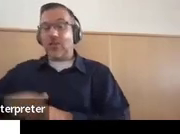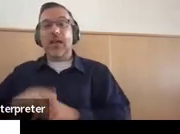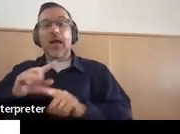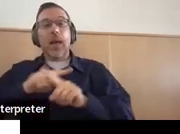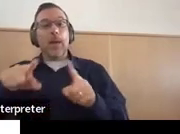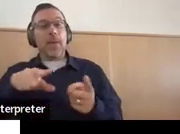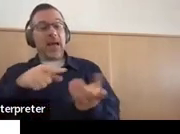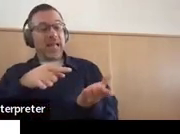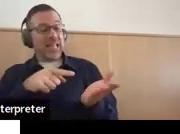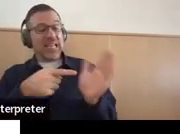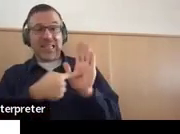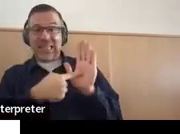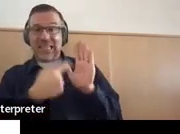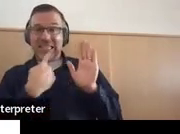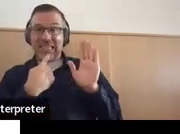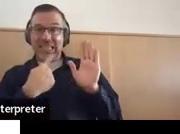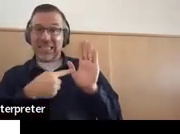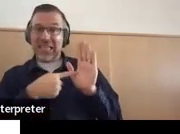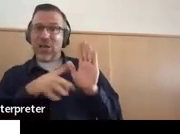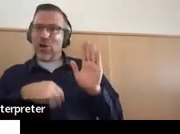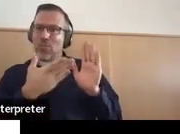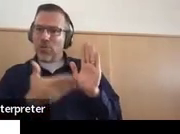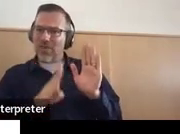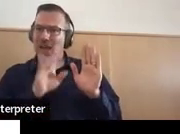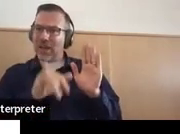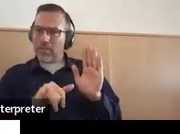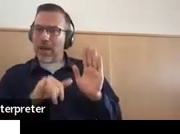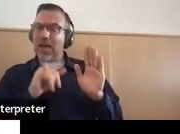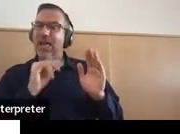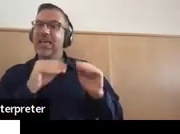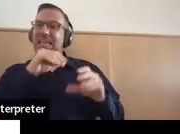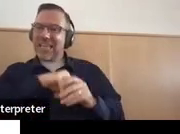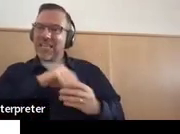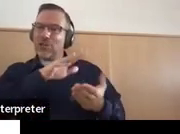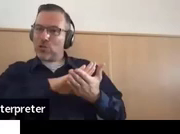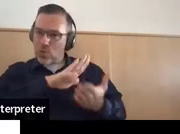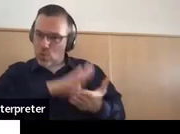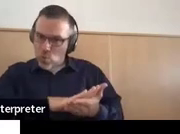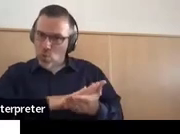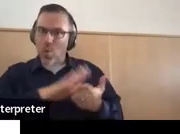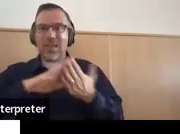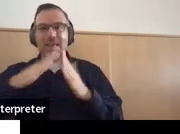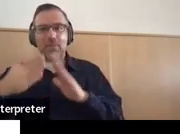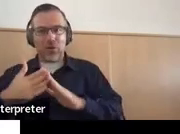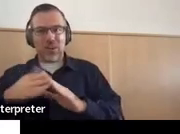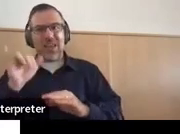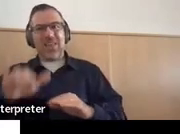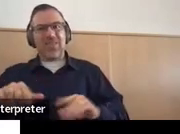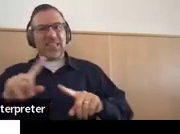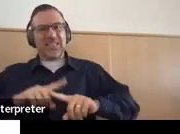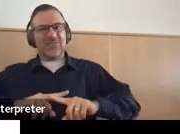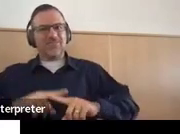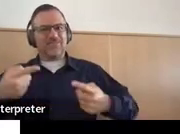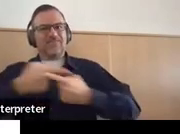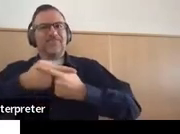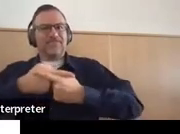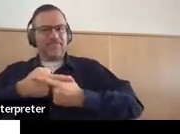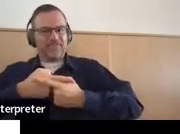activities are provided by the adults in the school in the community. That's a disconnect and we don't want to see a disconnect.